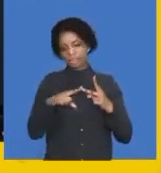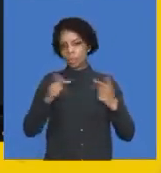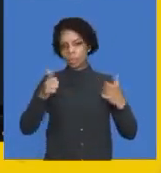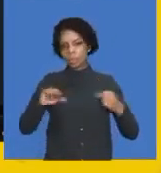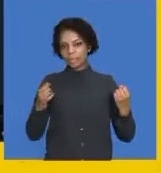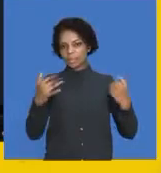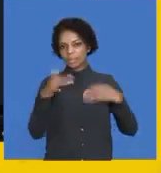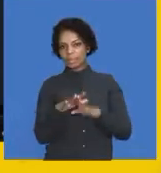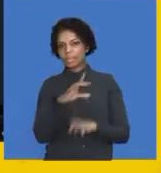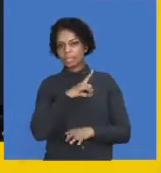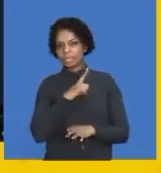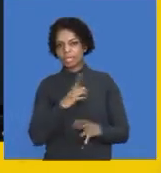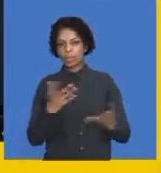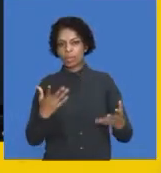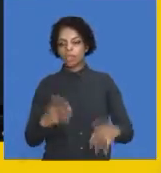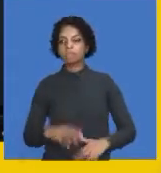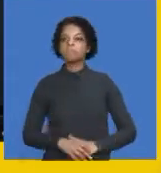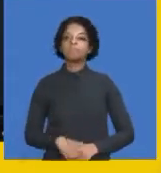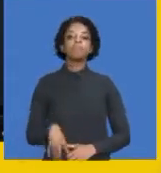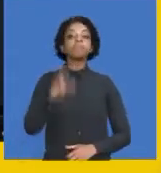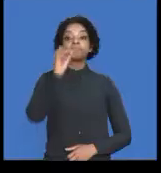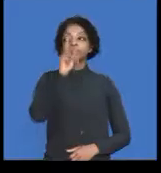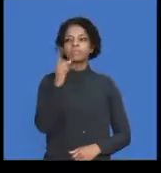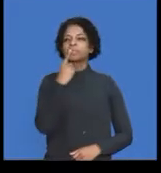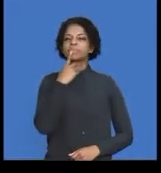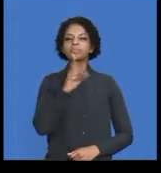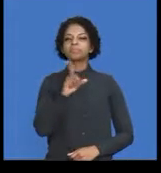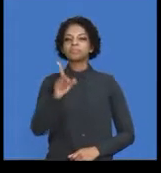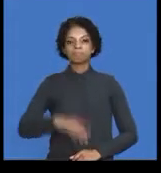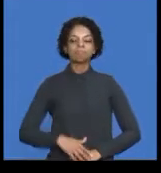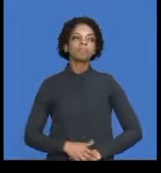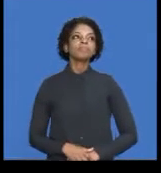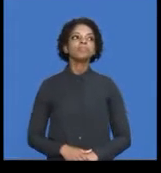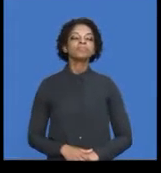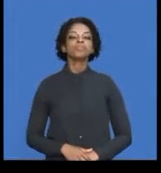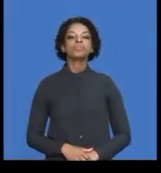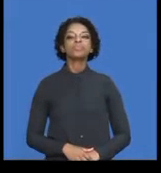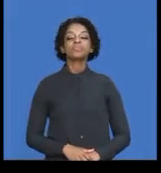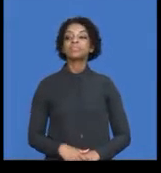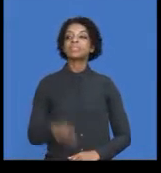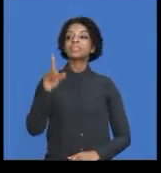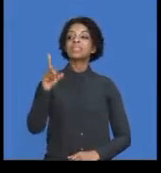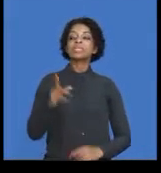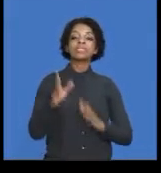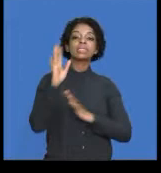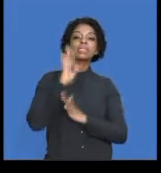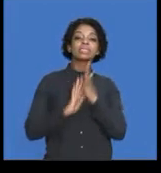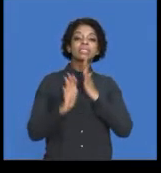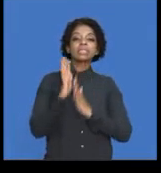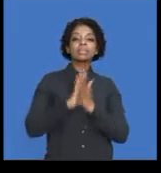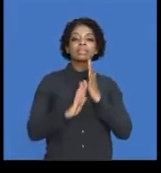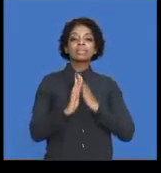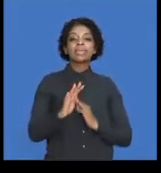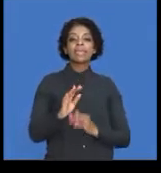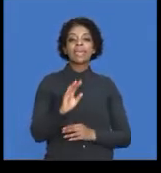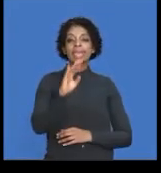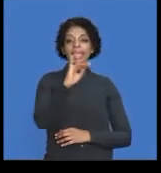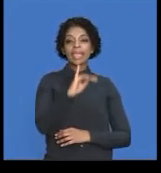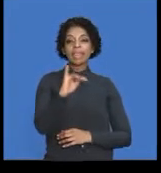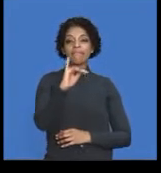reconciling. Okay, what are we told? We are told that an invoice of 13